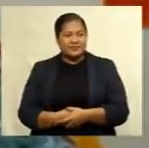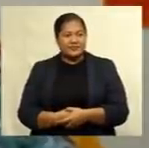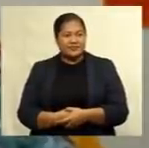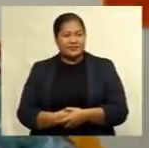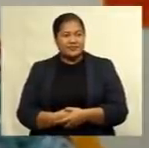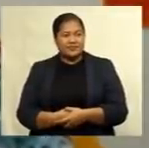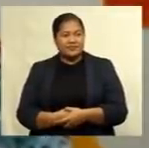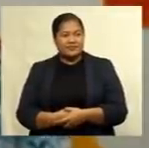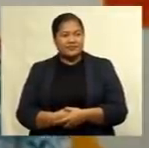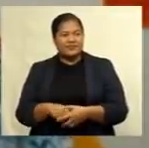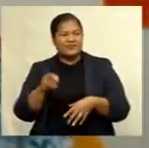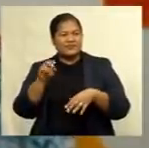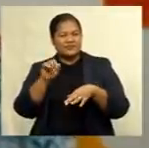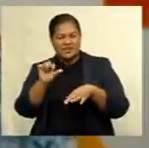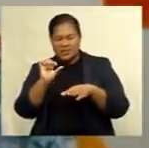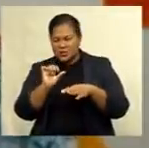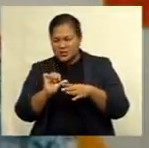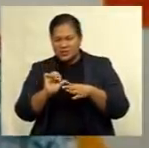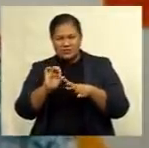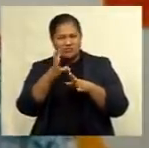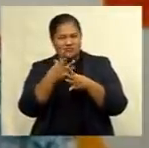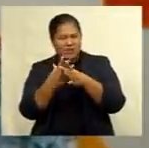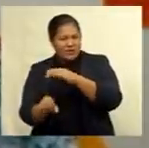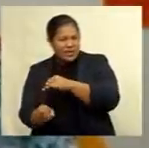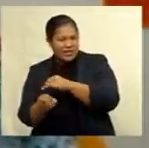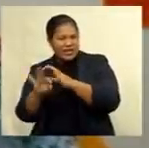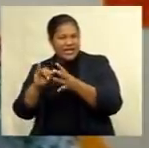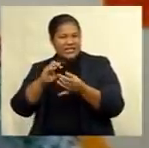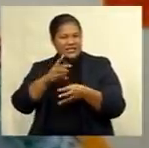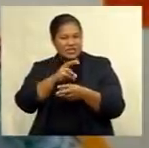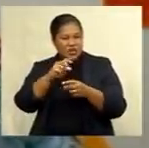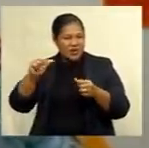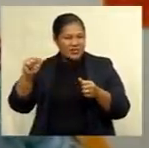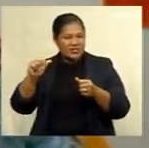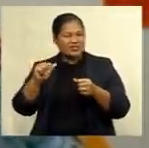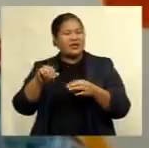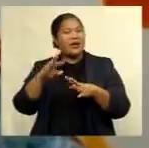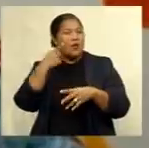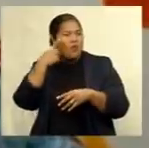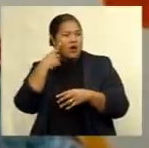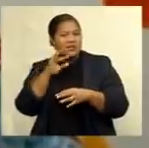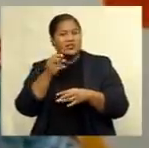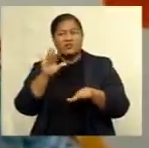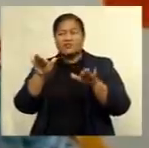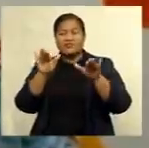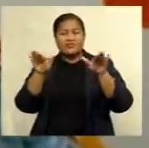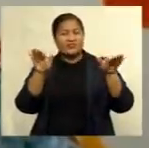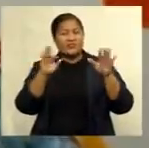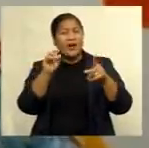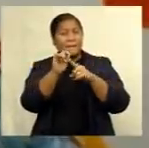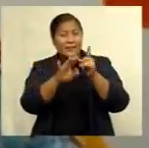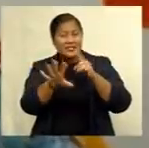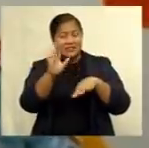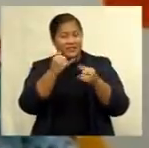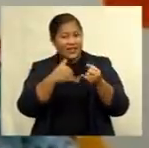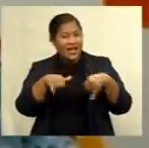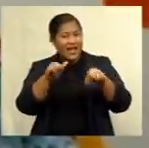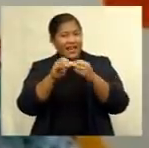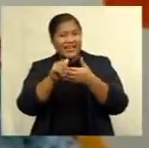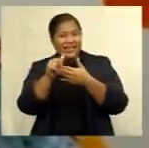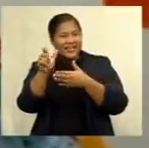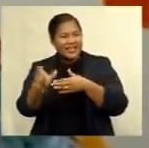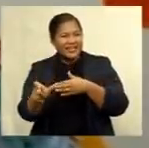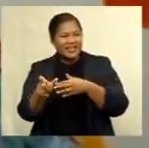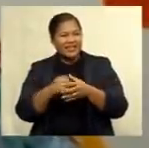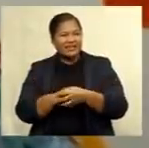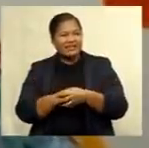in saltwater and I'm calling on the Pacific Island leaders and Fiji included to